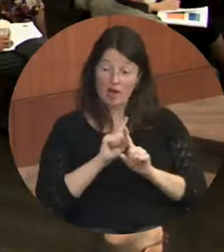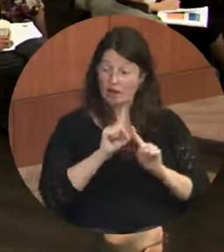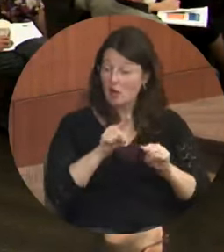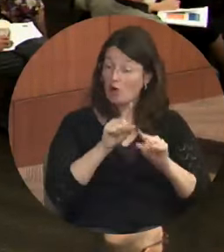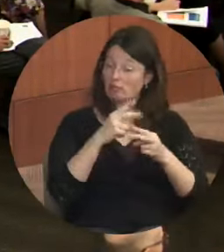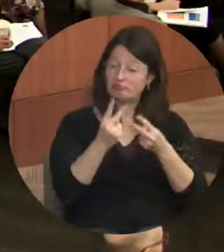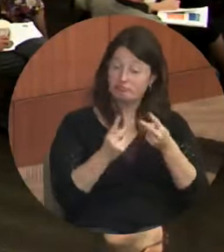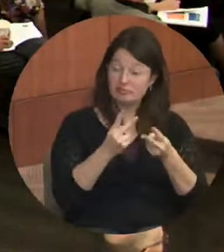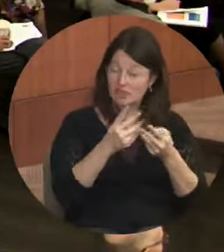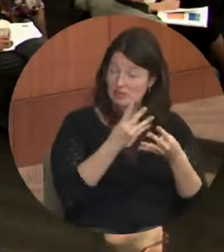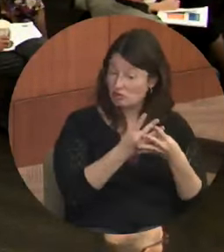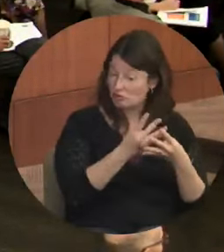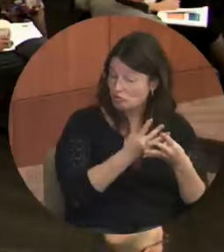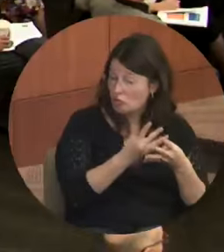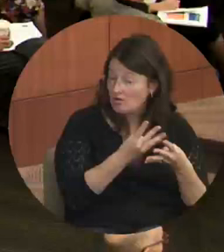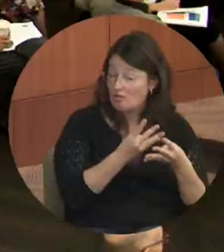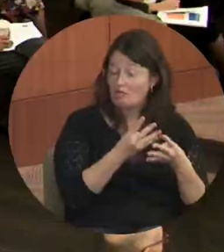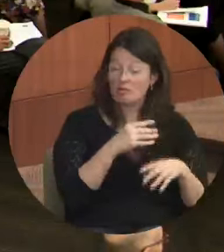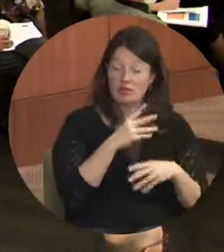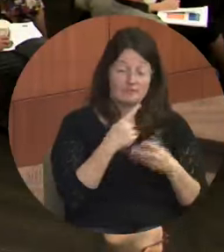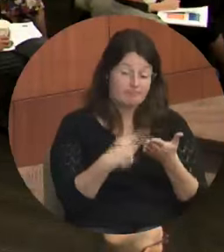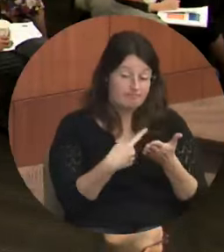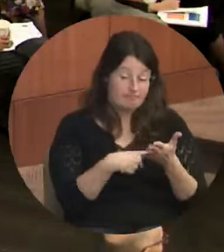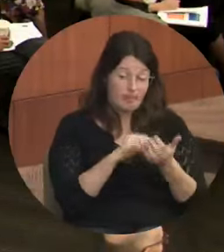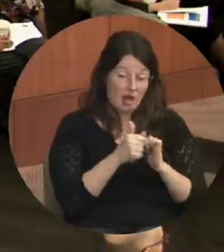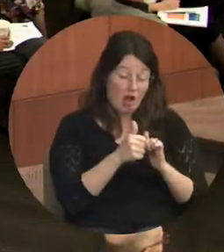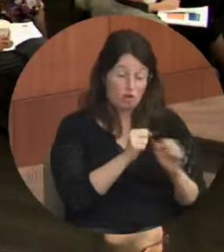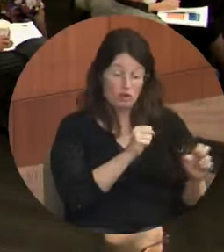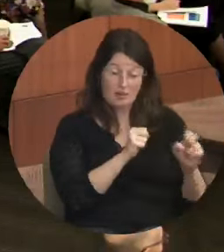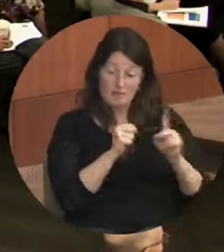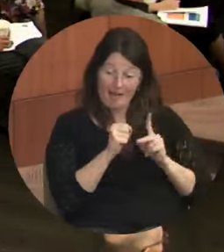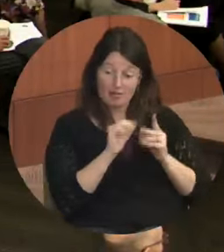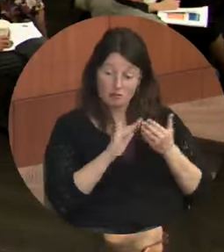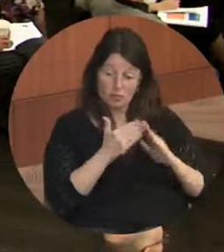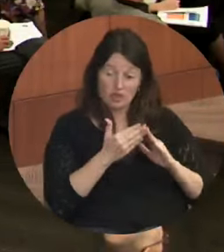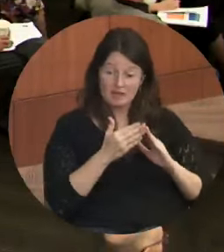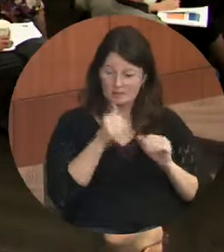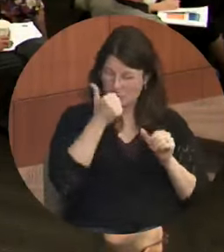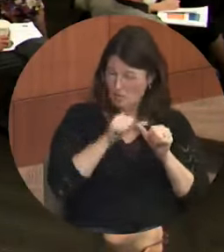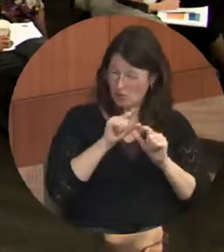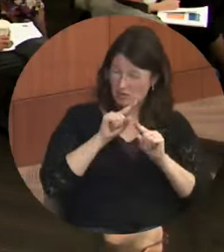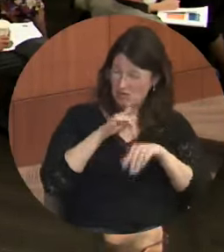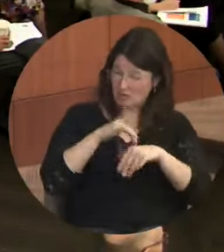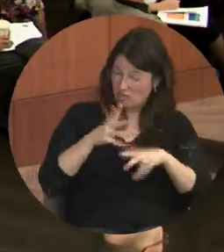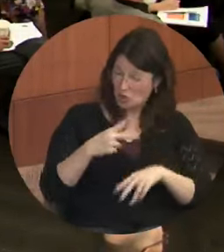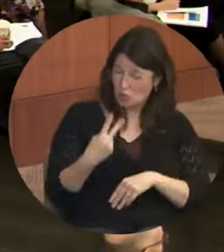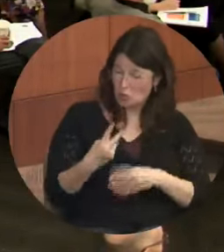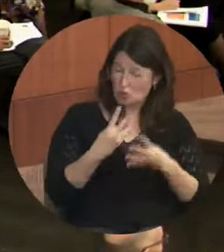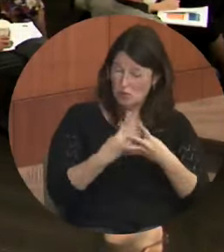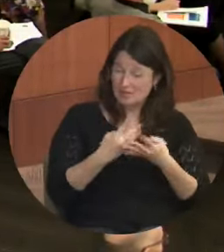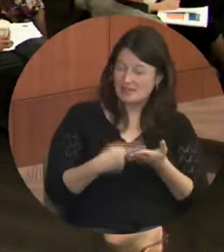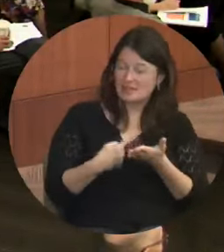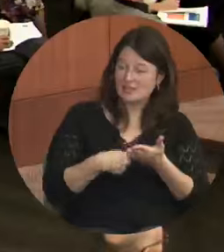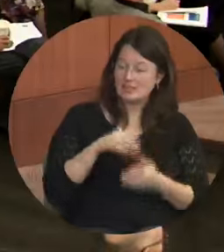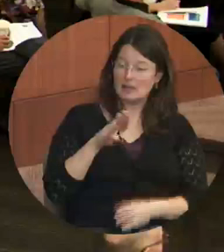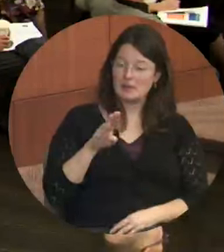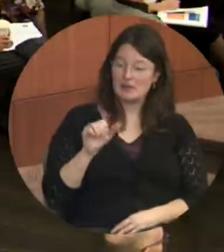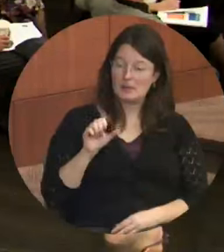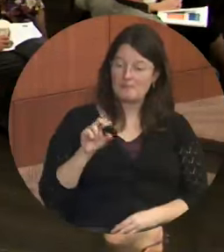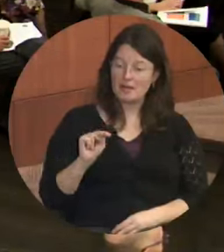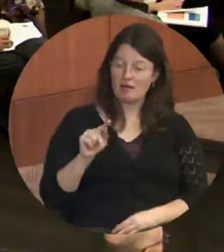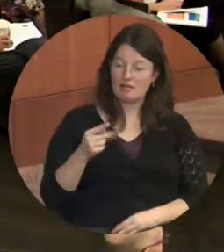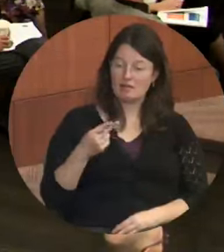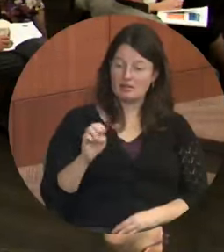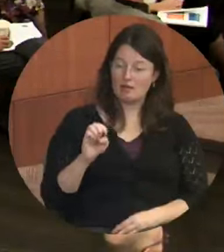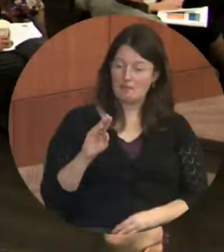and talk to them as far as how the process to come back. I remember going to two presidents and talking to them about Vanderbox process before they came